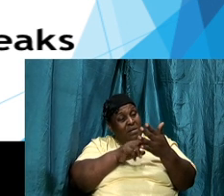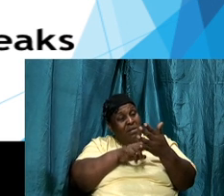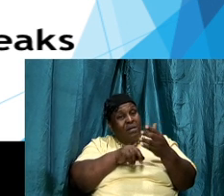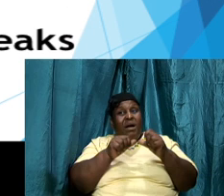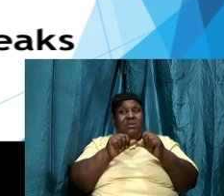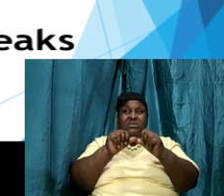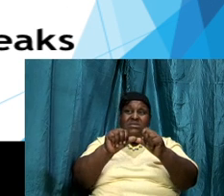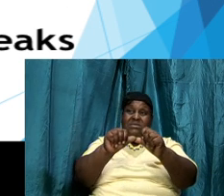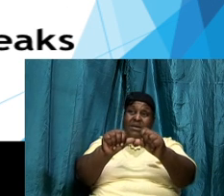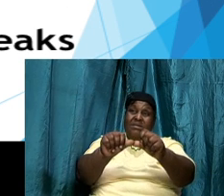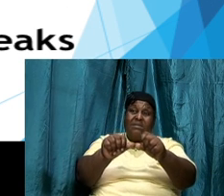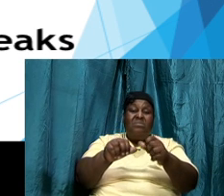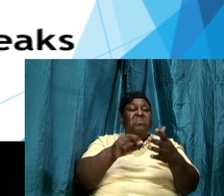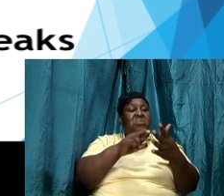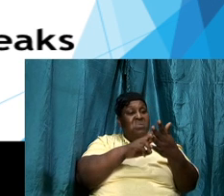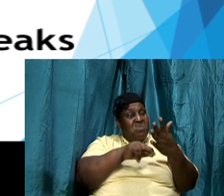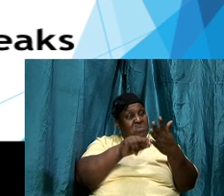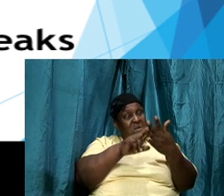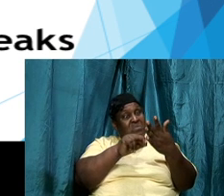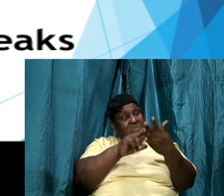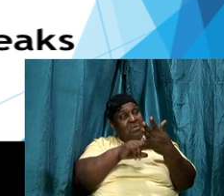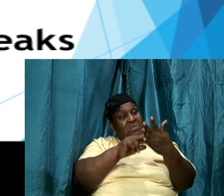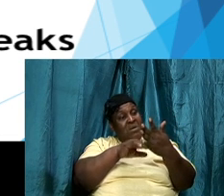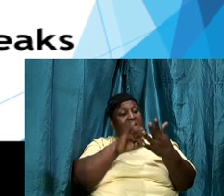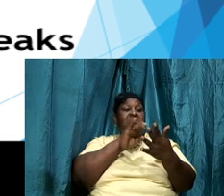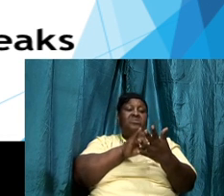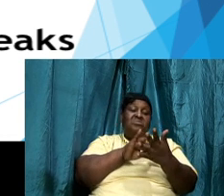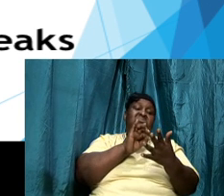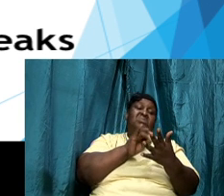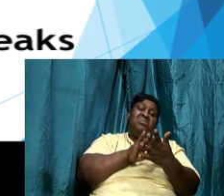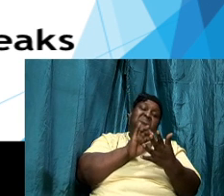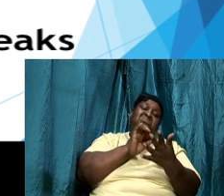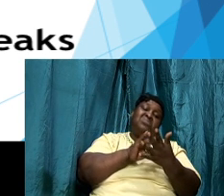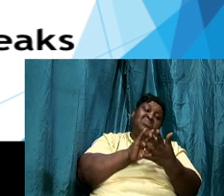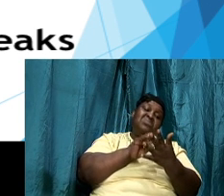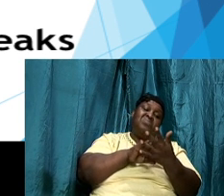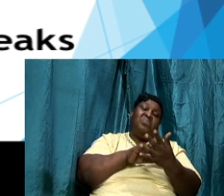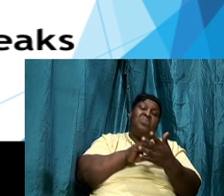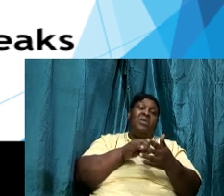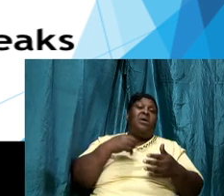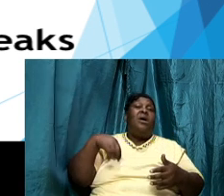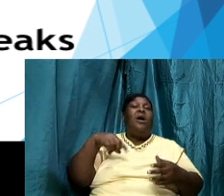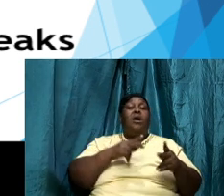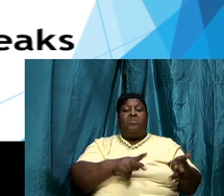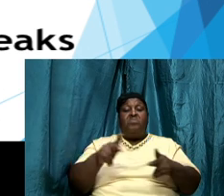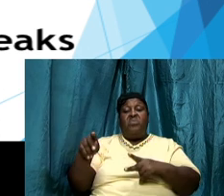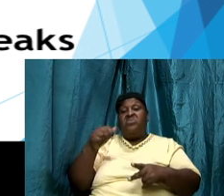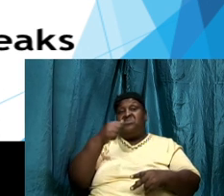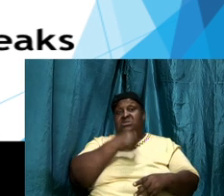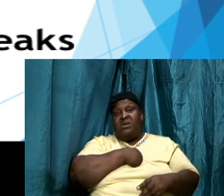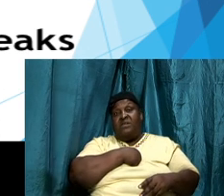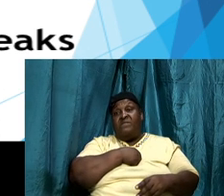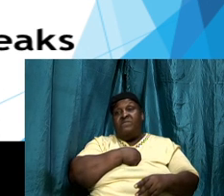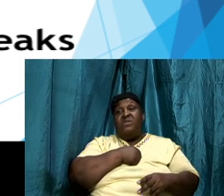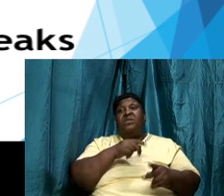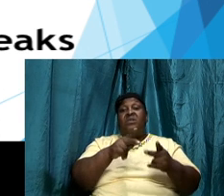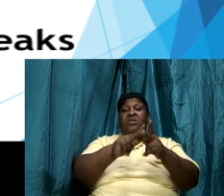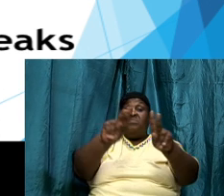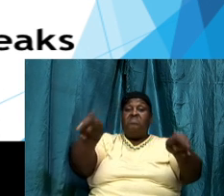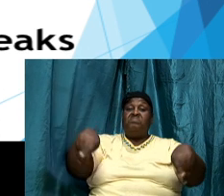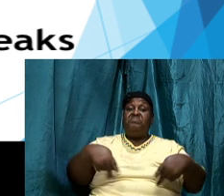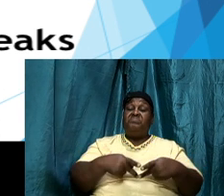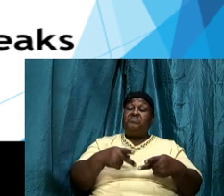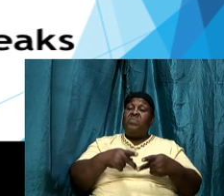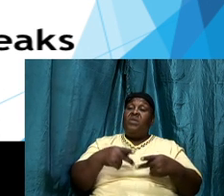it adds up brothers and sisters and we put ourselves in a position to have the